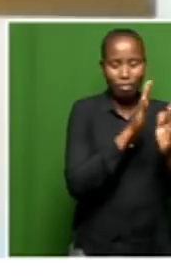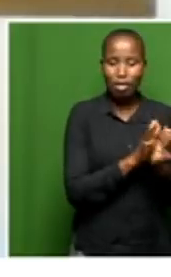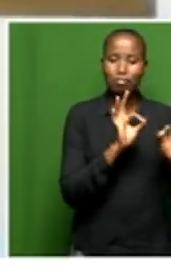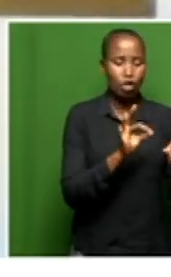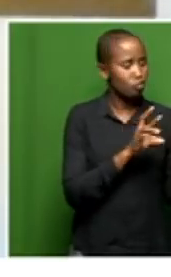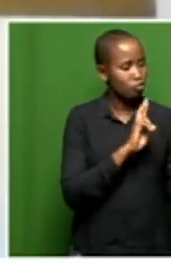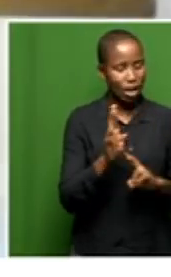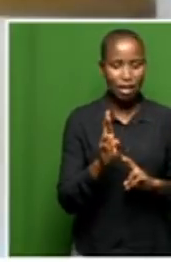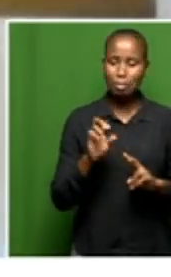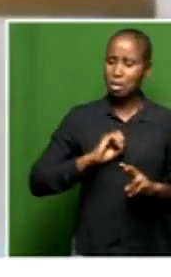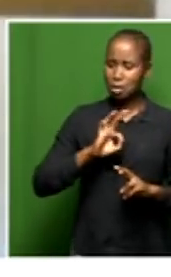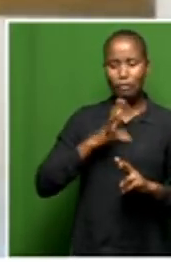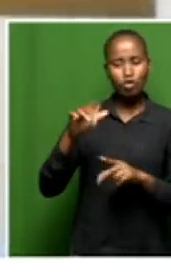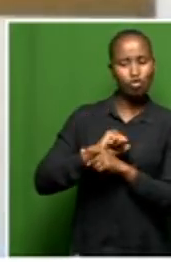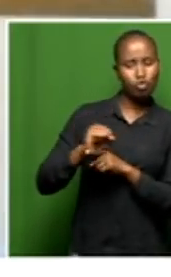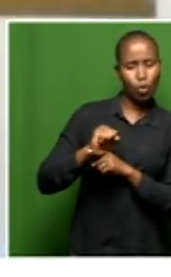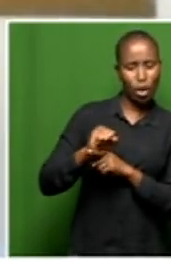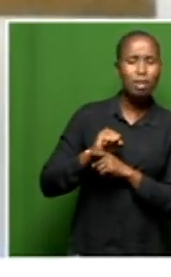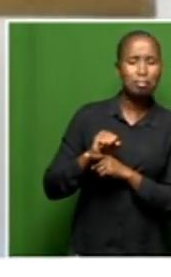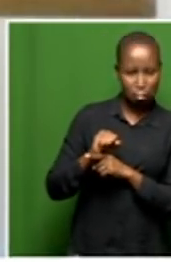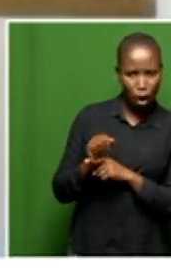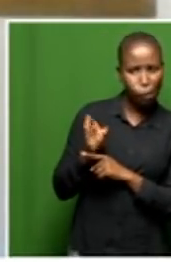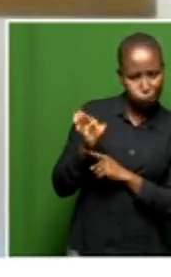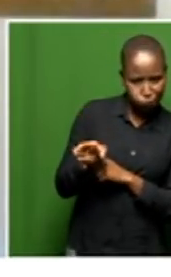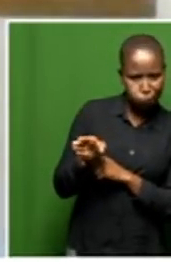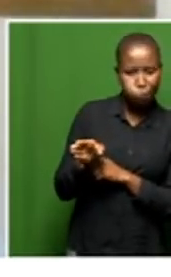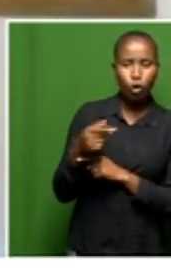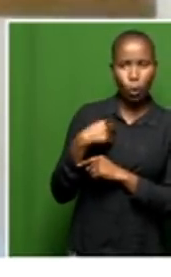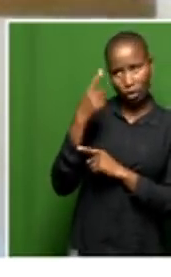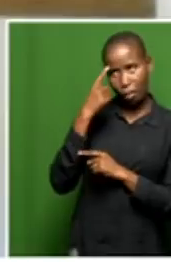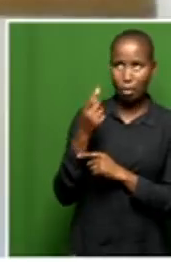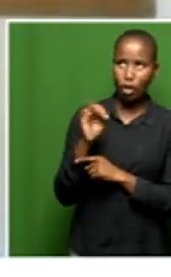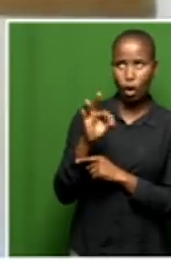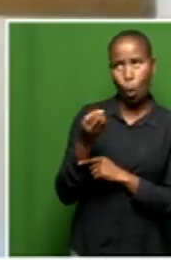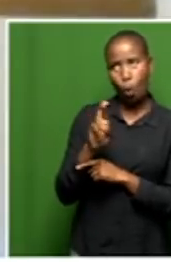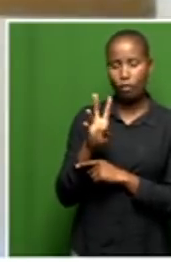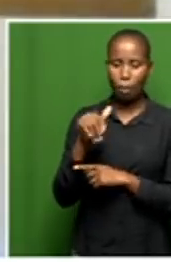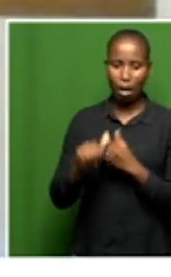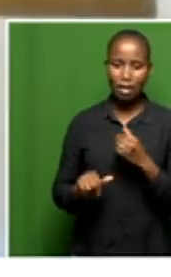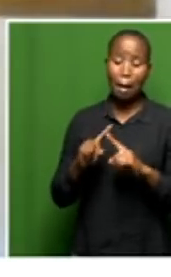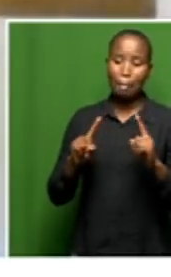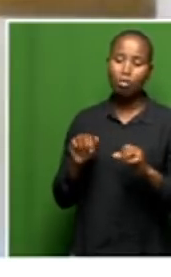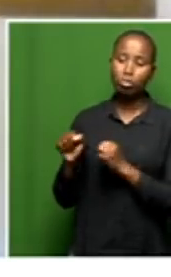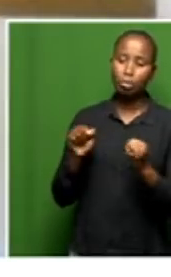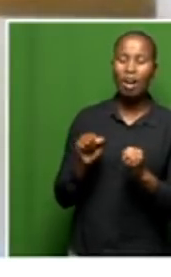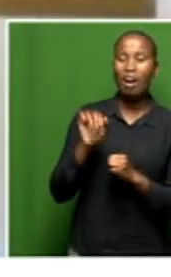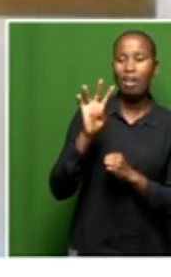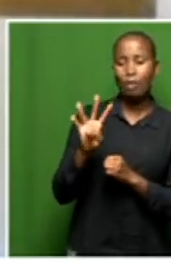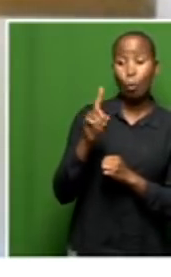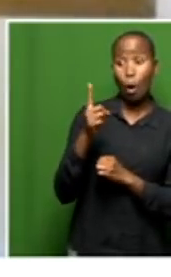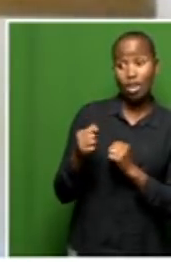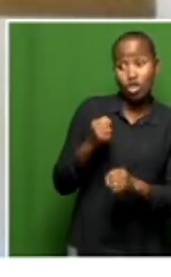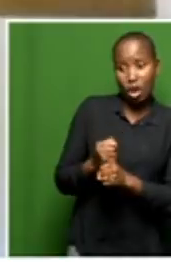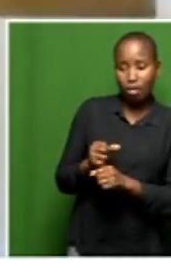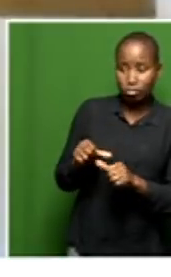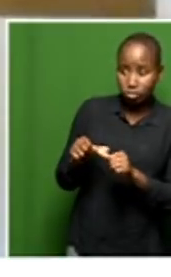The staff has been in training for a year. We thought it would be three, four months. The reason why they remain in training is